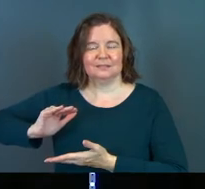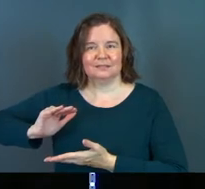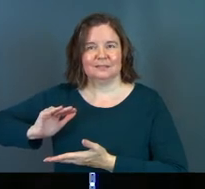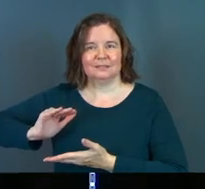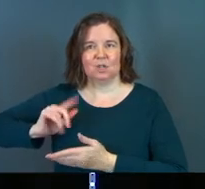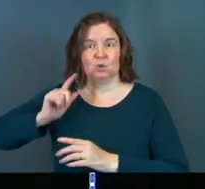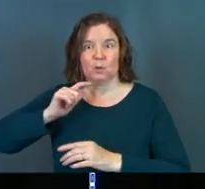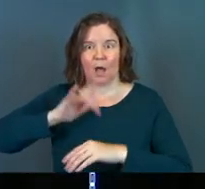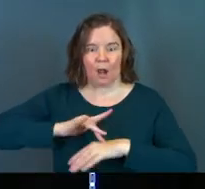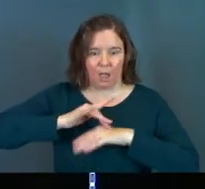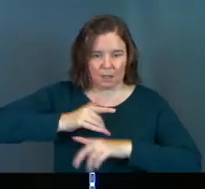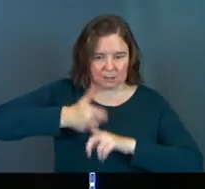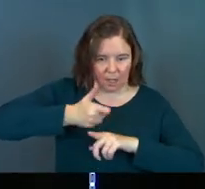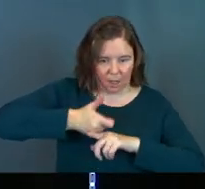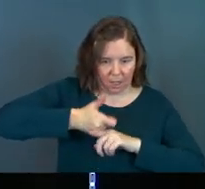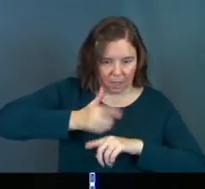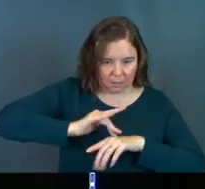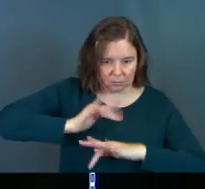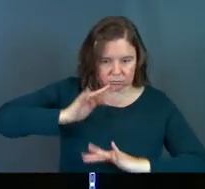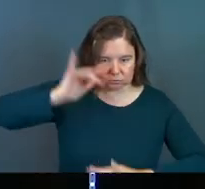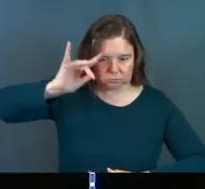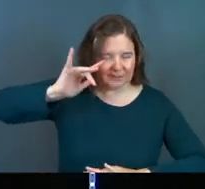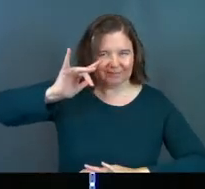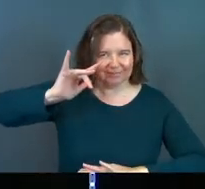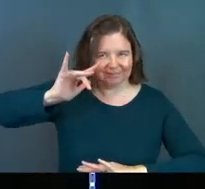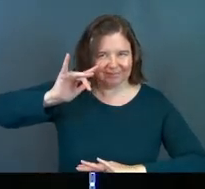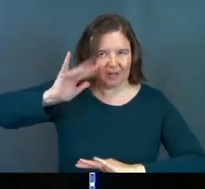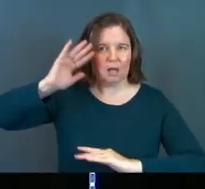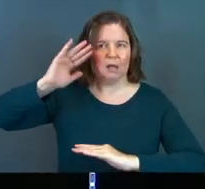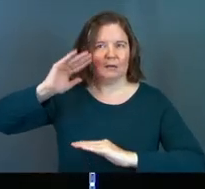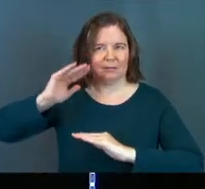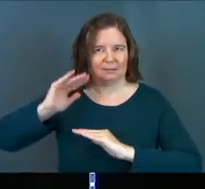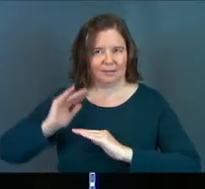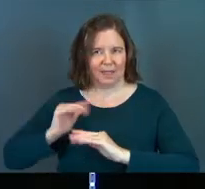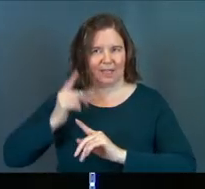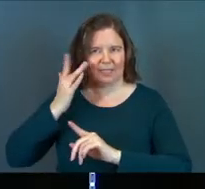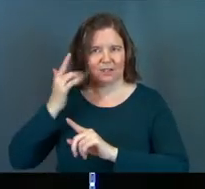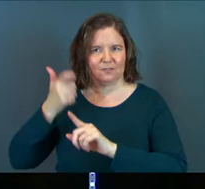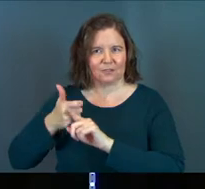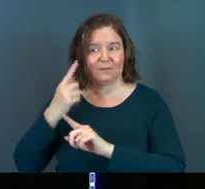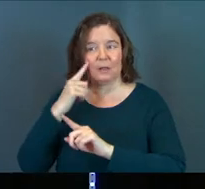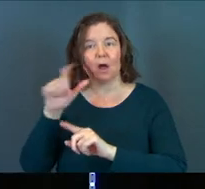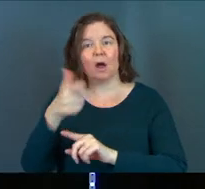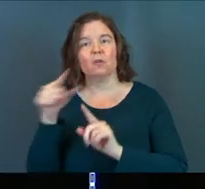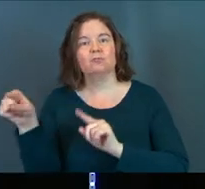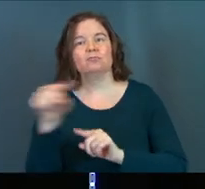Humility is not saying, I'm nothing. I'm, I'm just a broken, just, I'm trash.